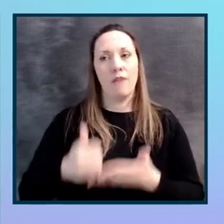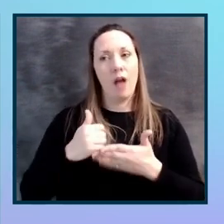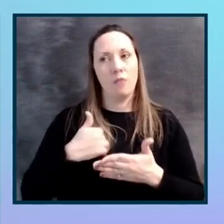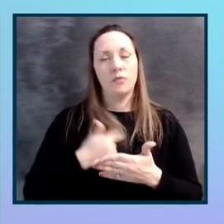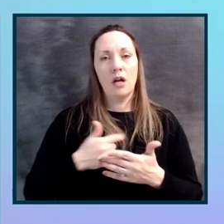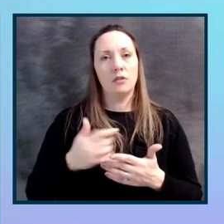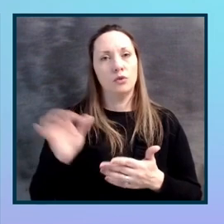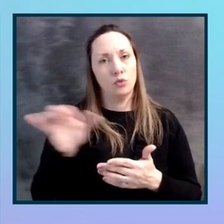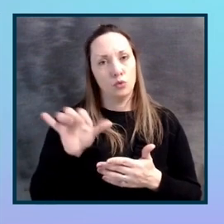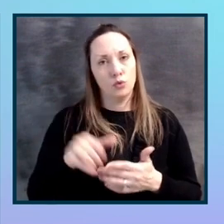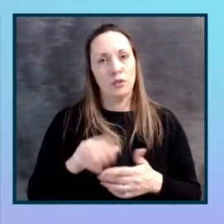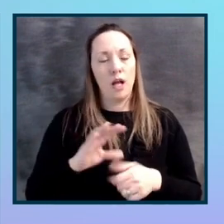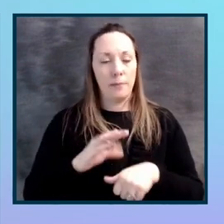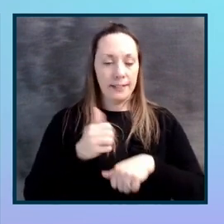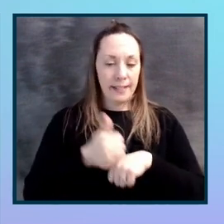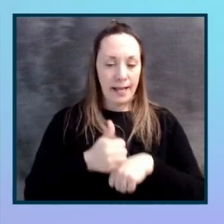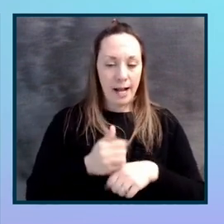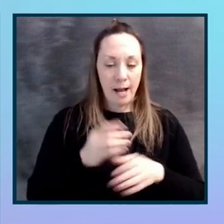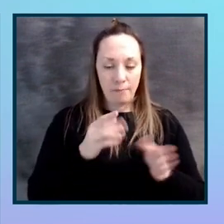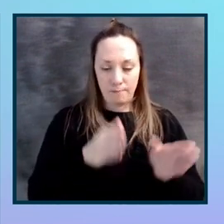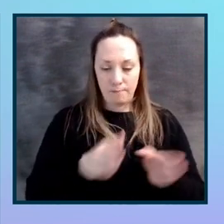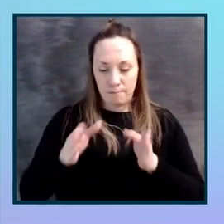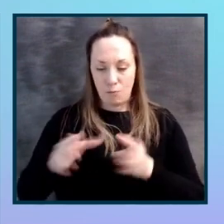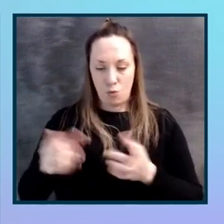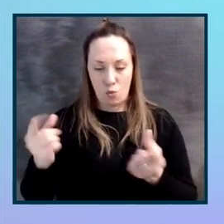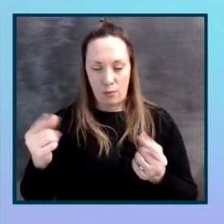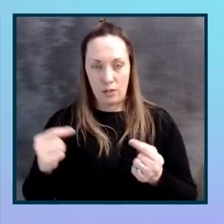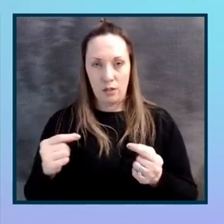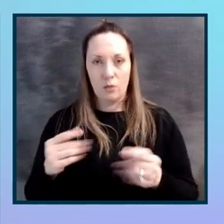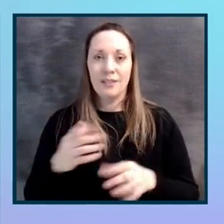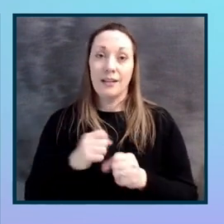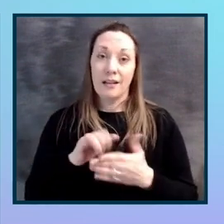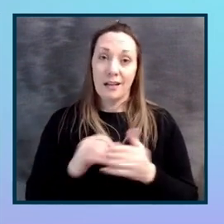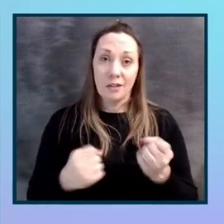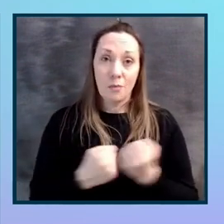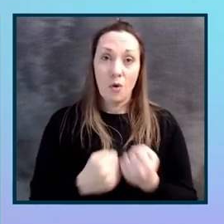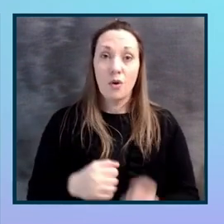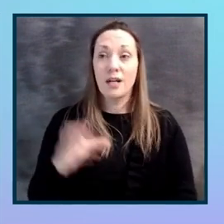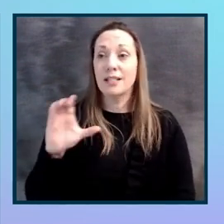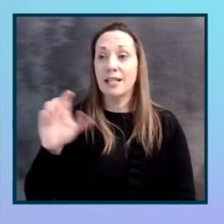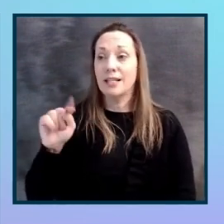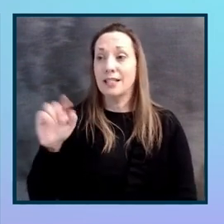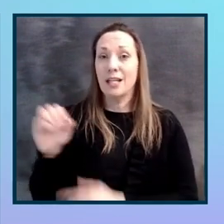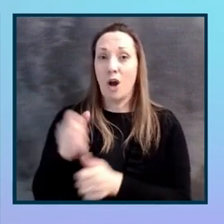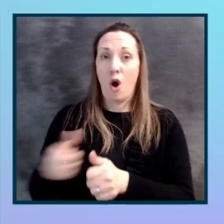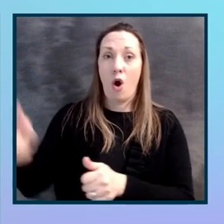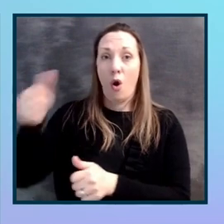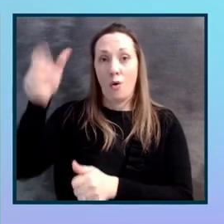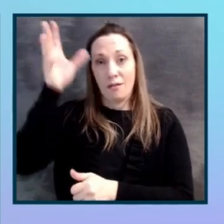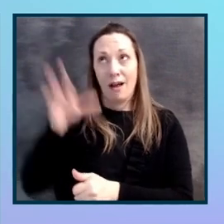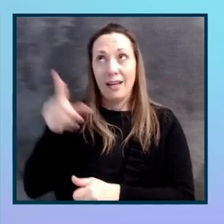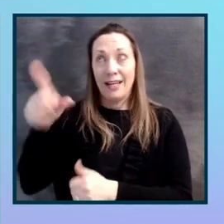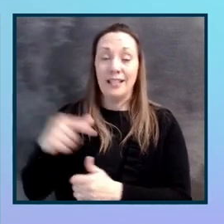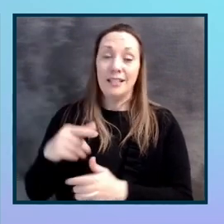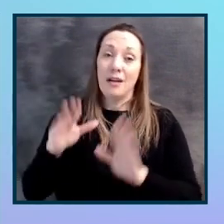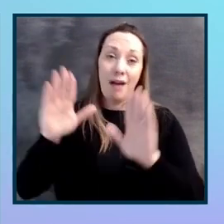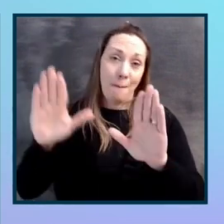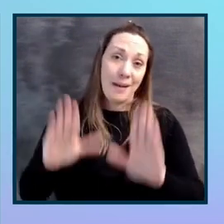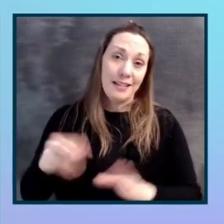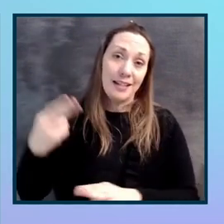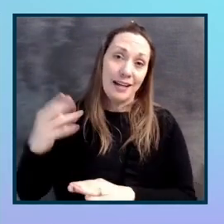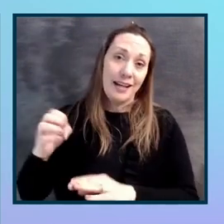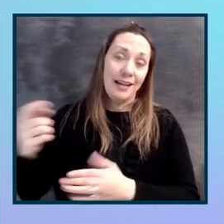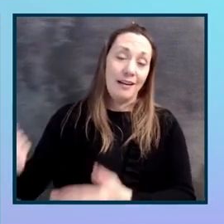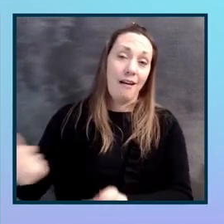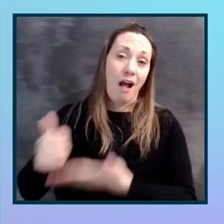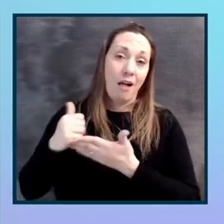map out what we needed to do and to get that support. Our CTO Kai has just been absolutely amazing. He helps us to drive